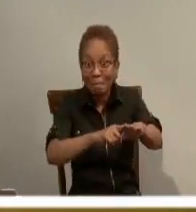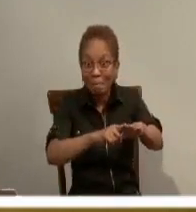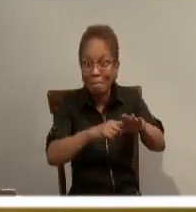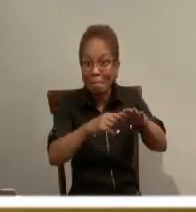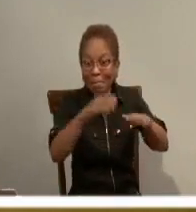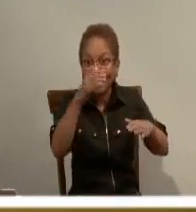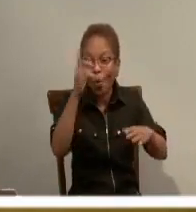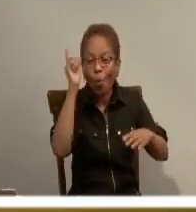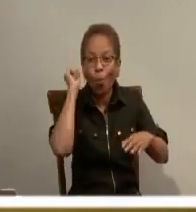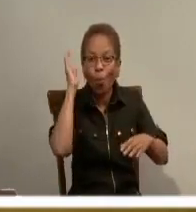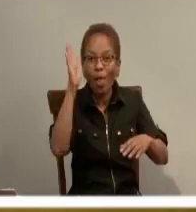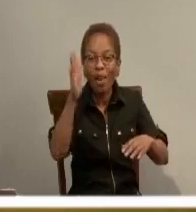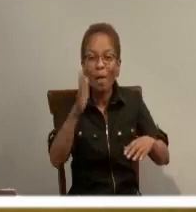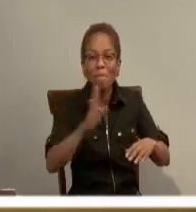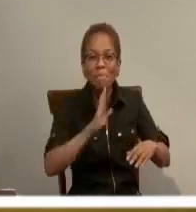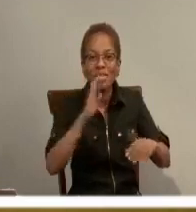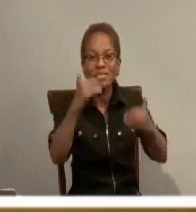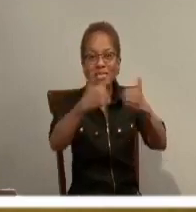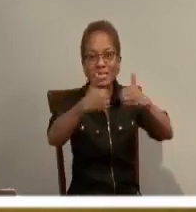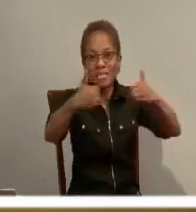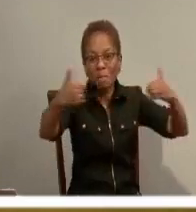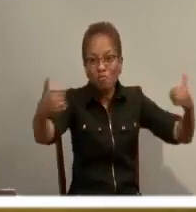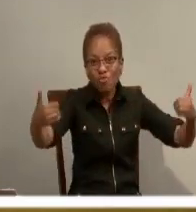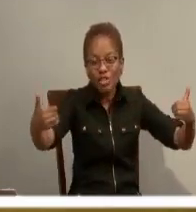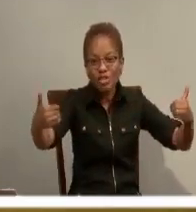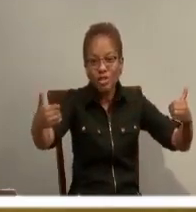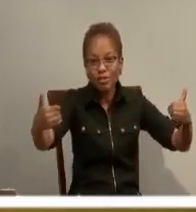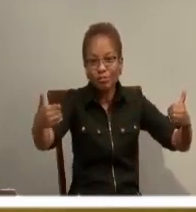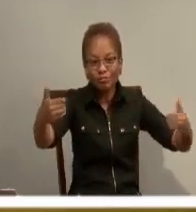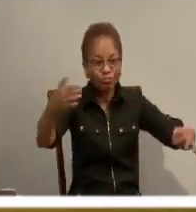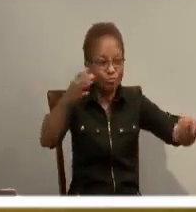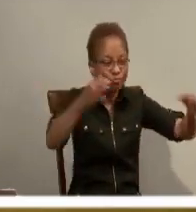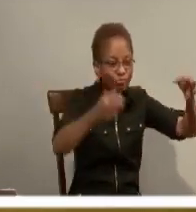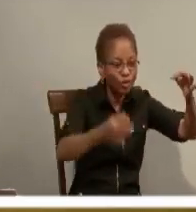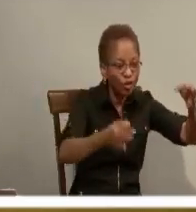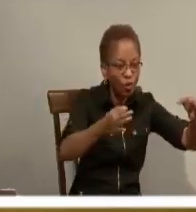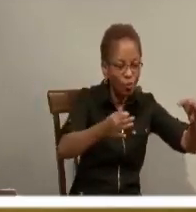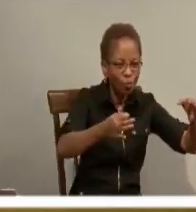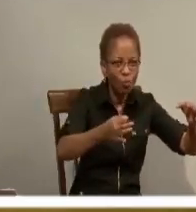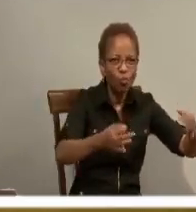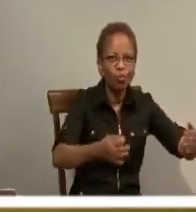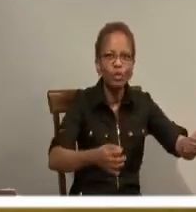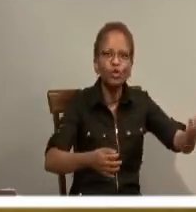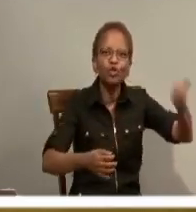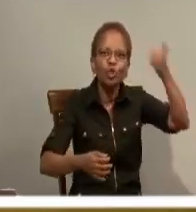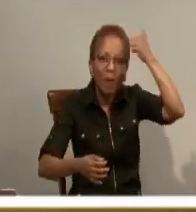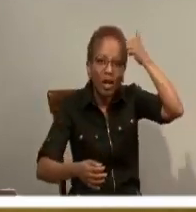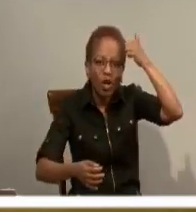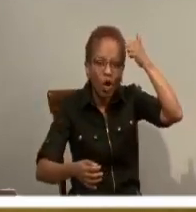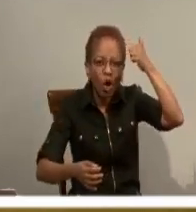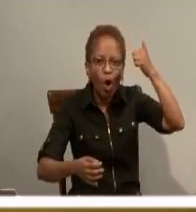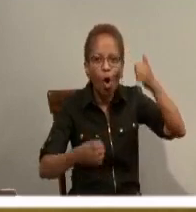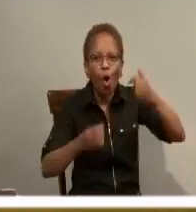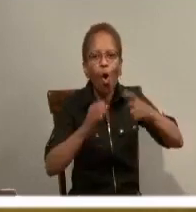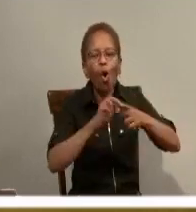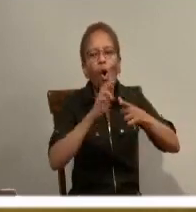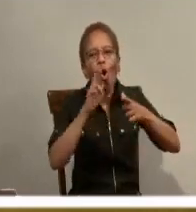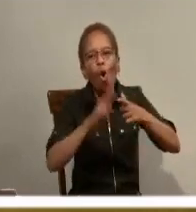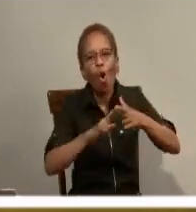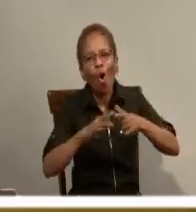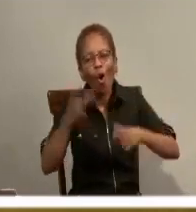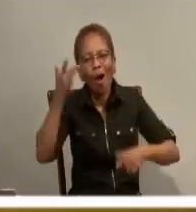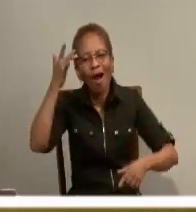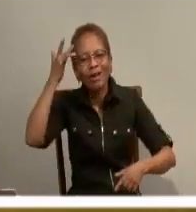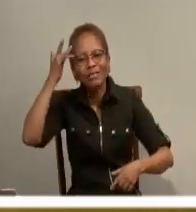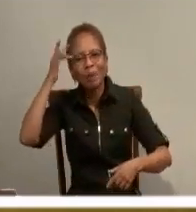separation, you'll be judged between whether you're wise or whether